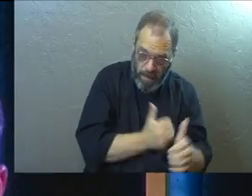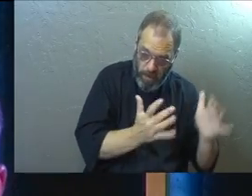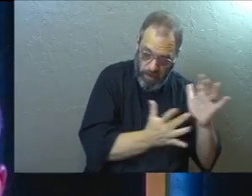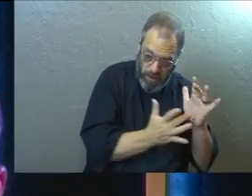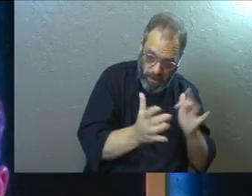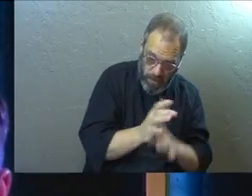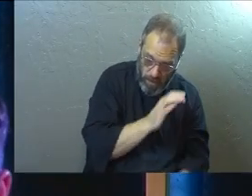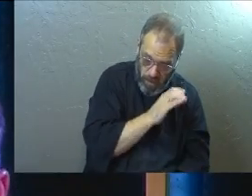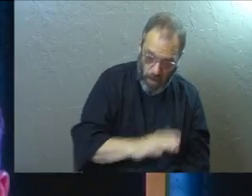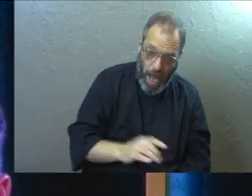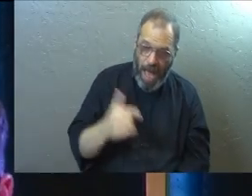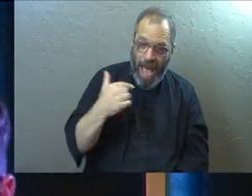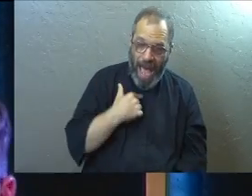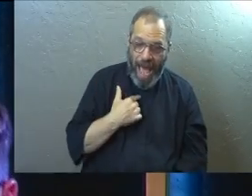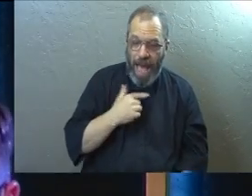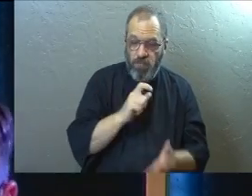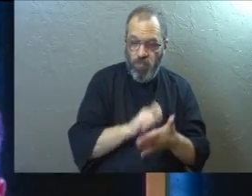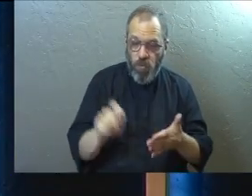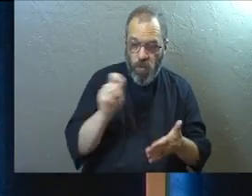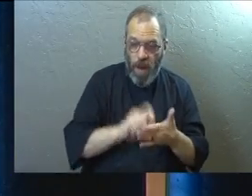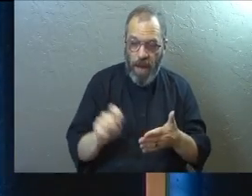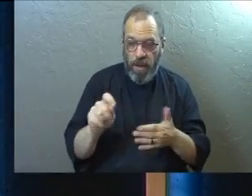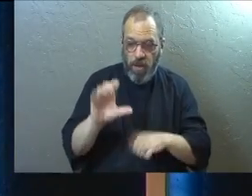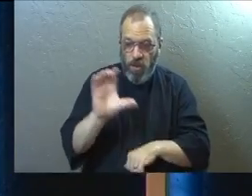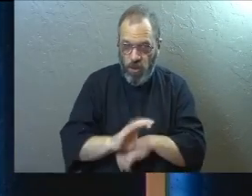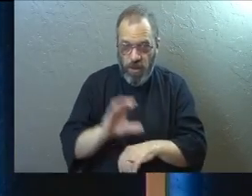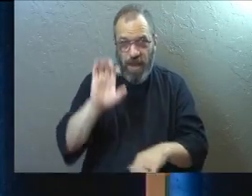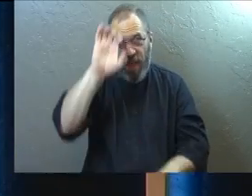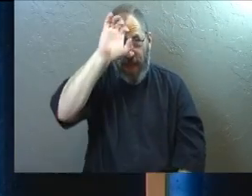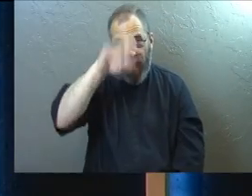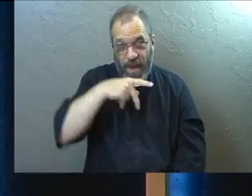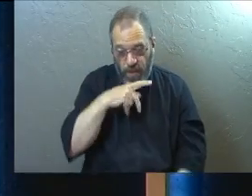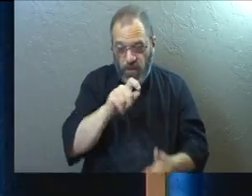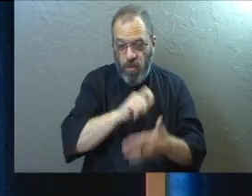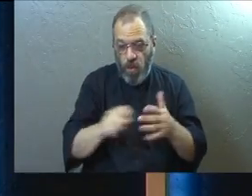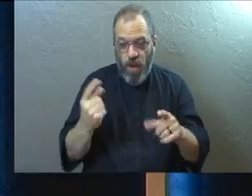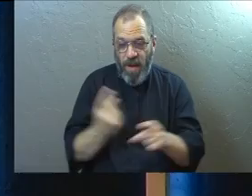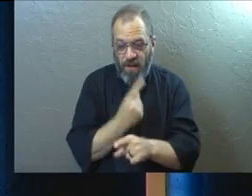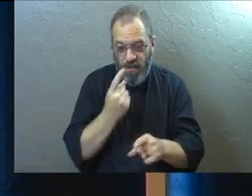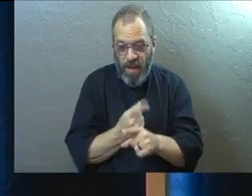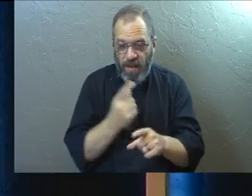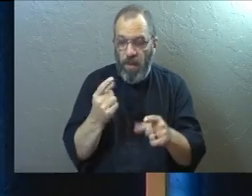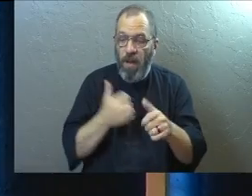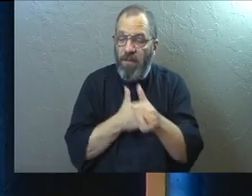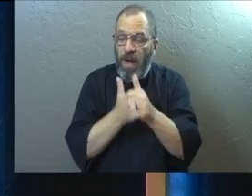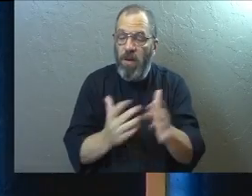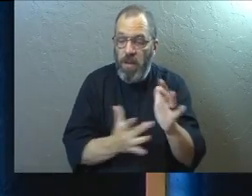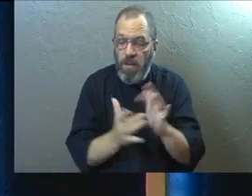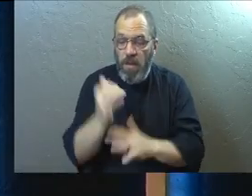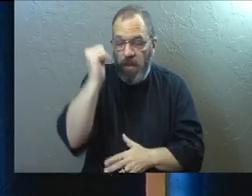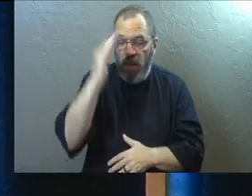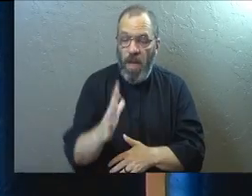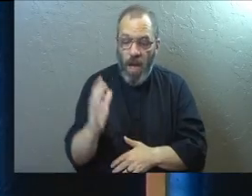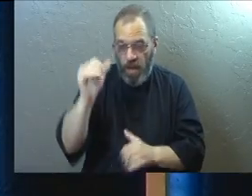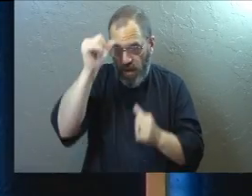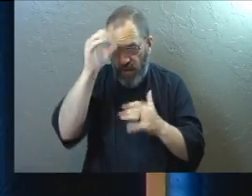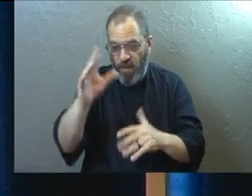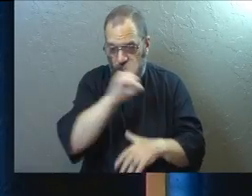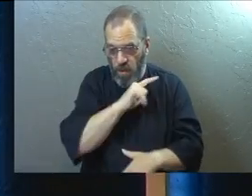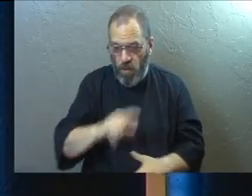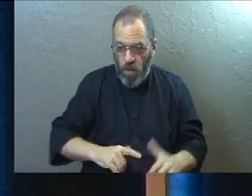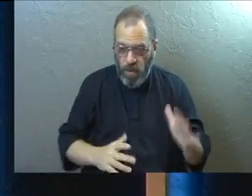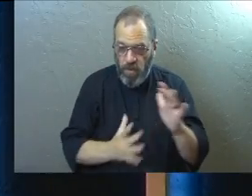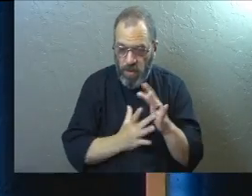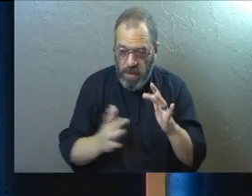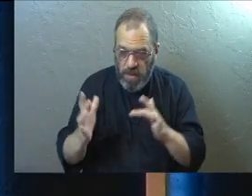Jesus Christ. I am writing to God's holy people in Ephesus who are faithful followers of Christ Jesus. May God our Father and the